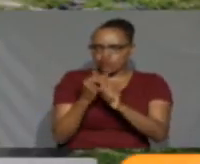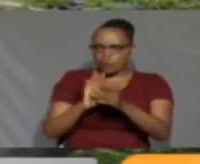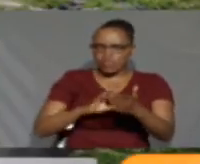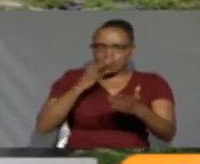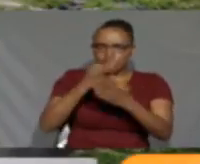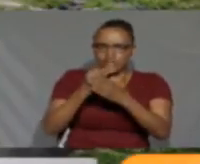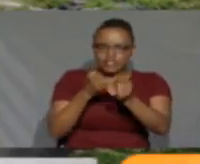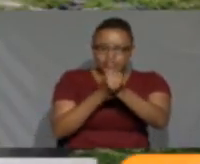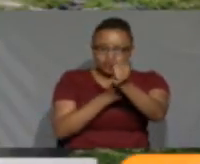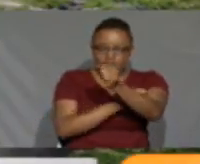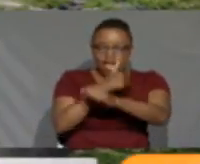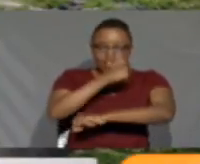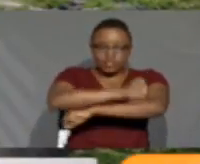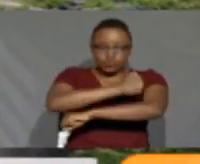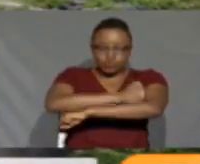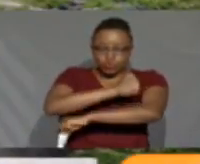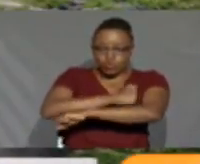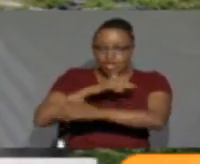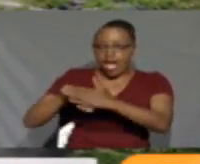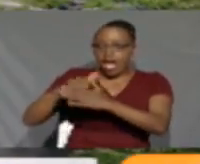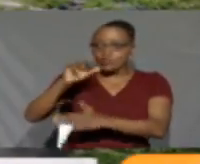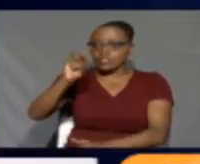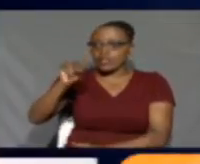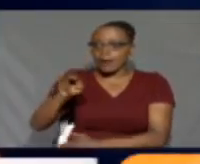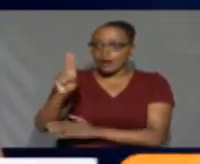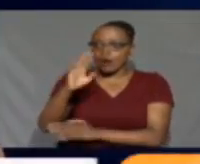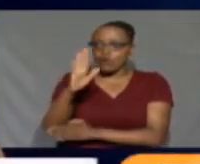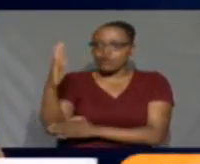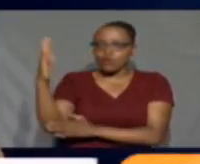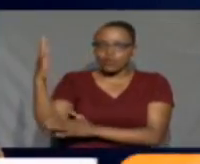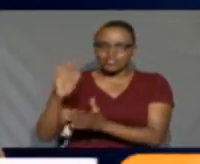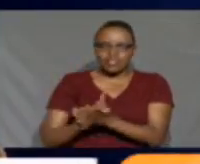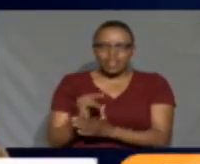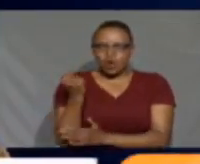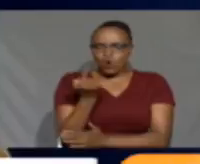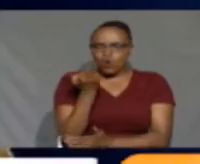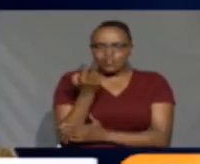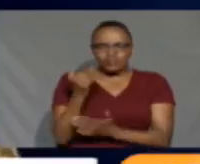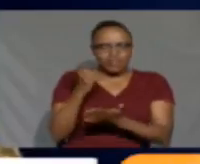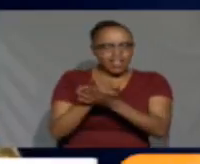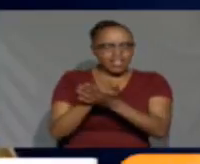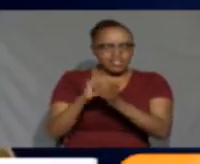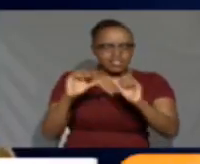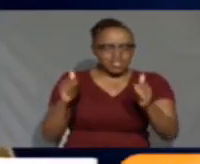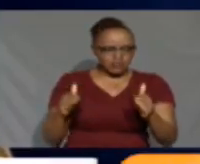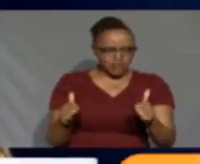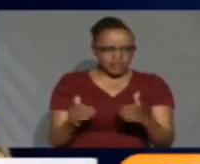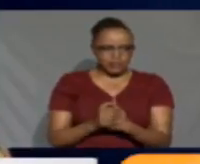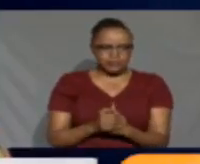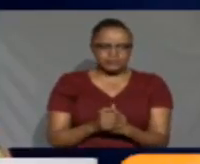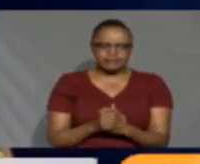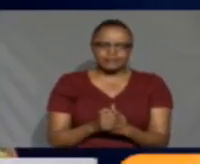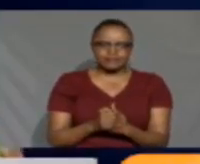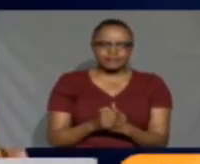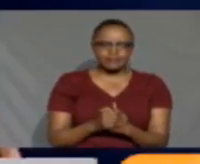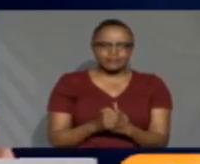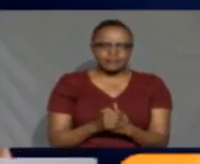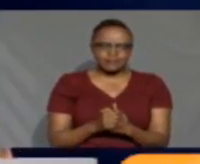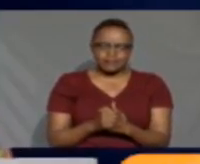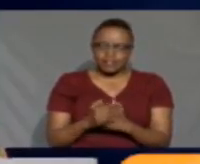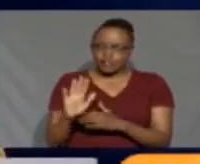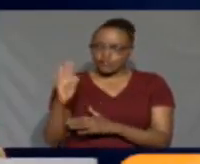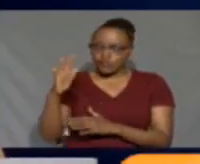channeled to other schools outside the Mow Forest. All these are just centers that are not registered. They are not